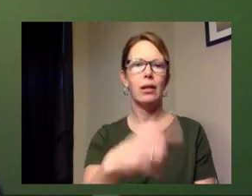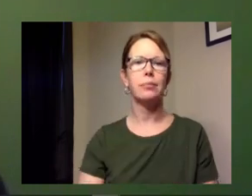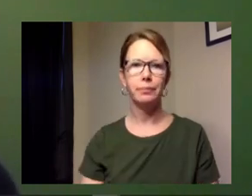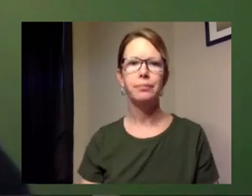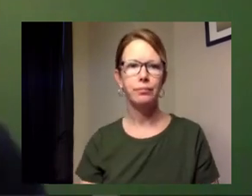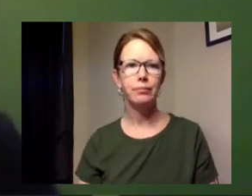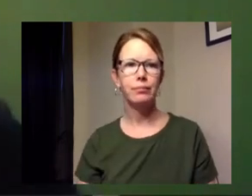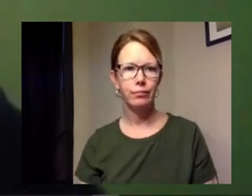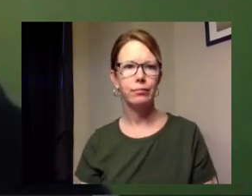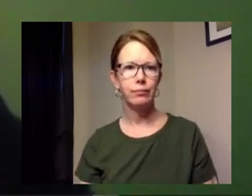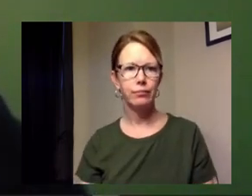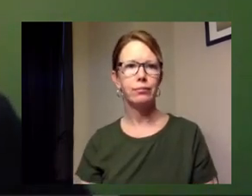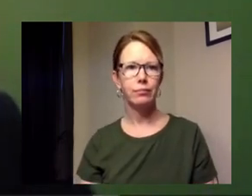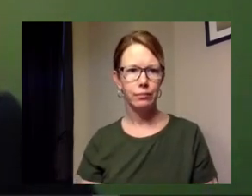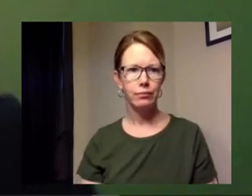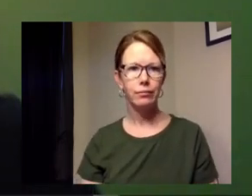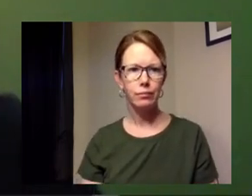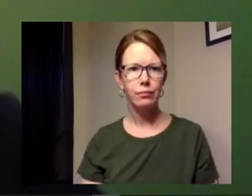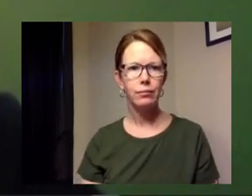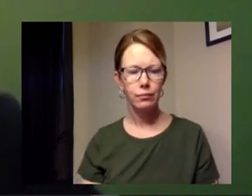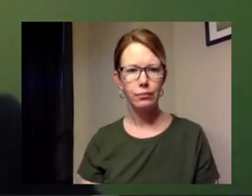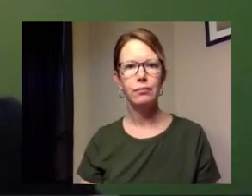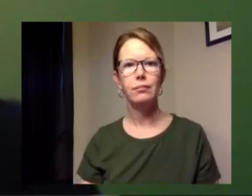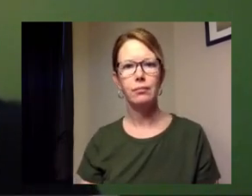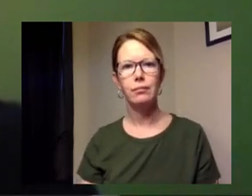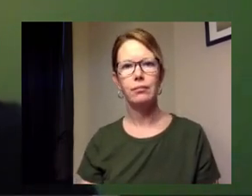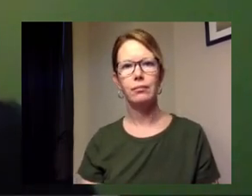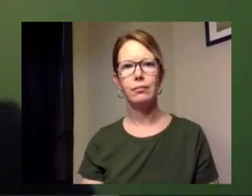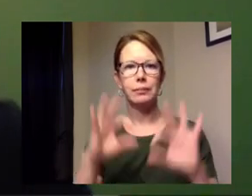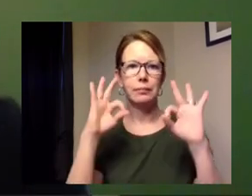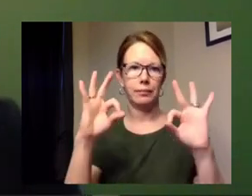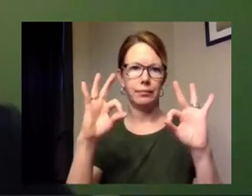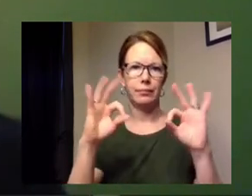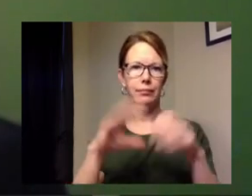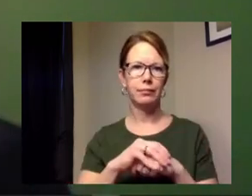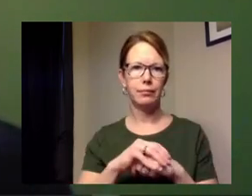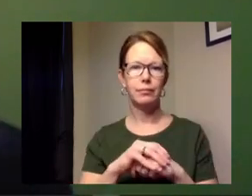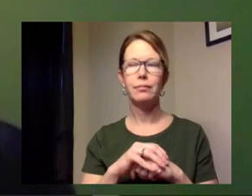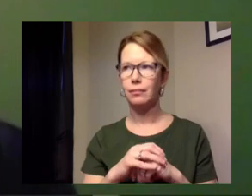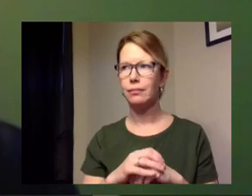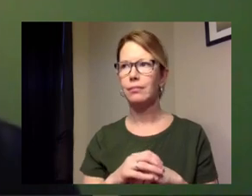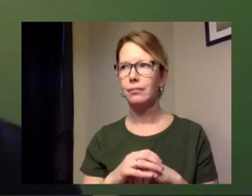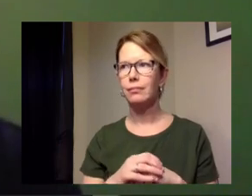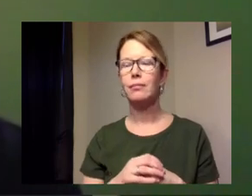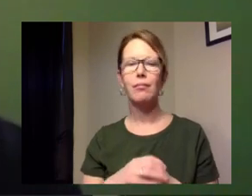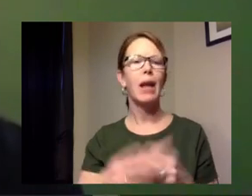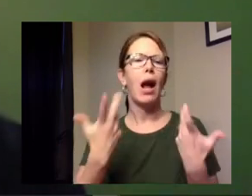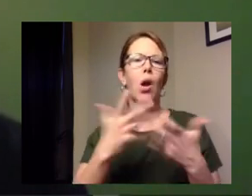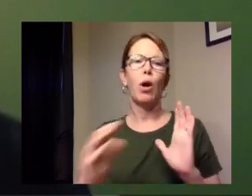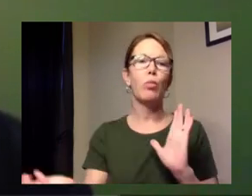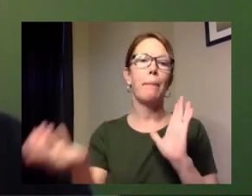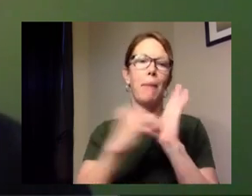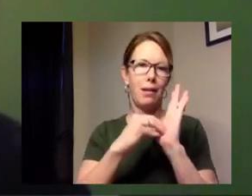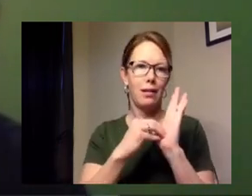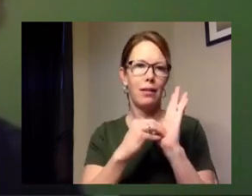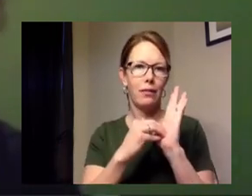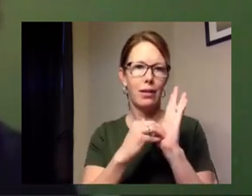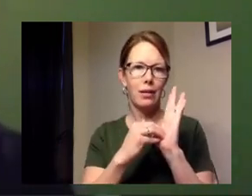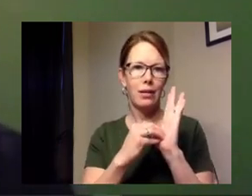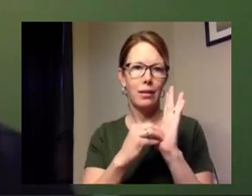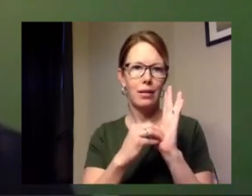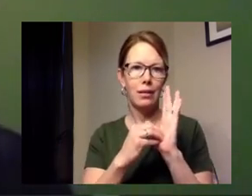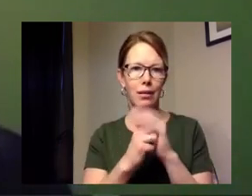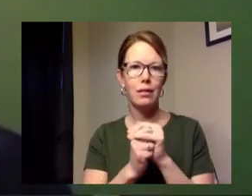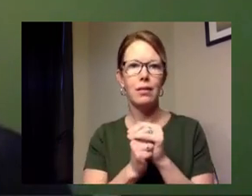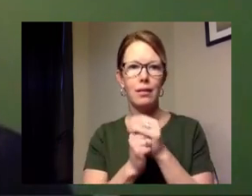model so the second okay great model was covered all right i won't be then repetitive but please let me know when the model is up